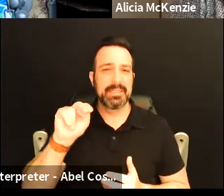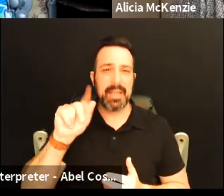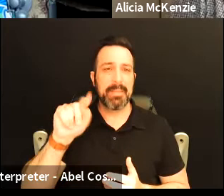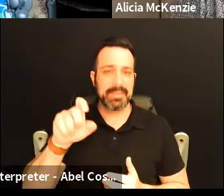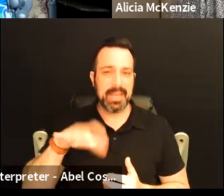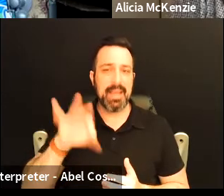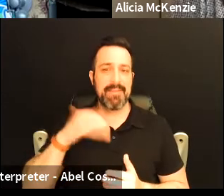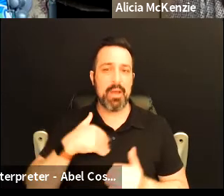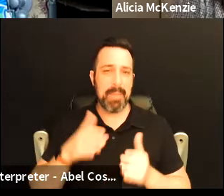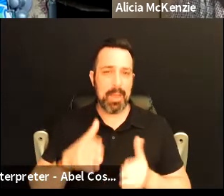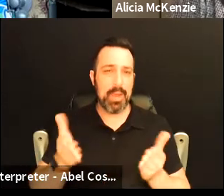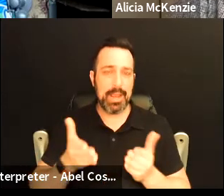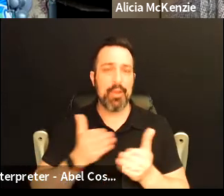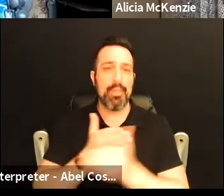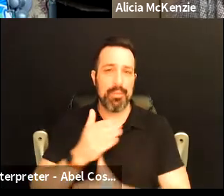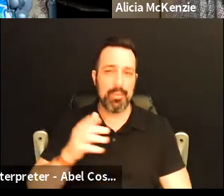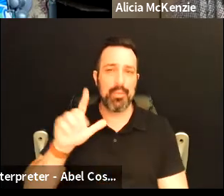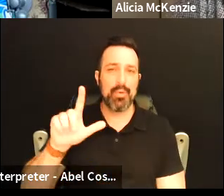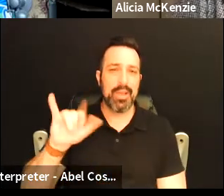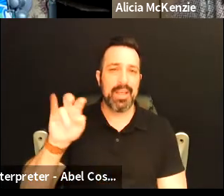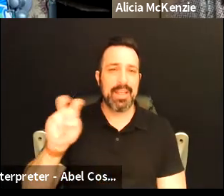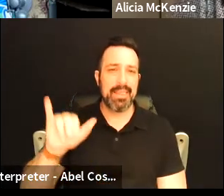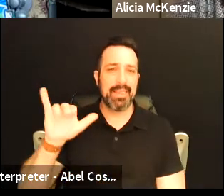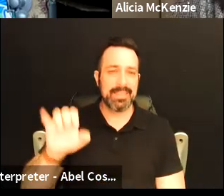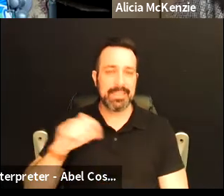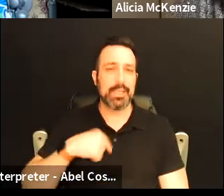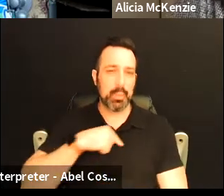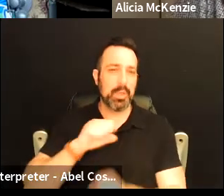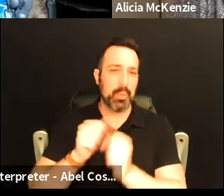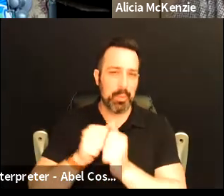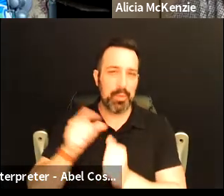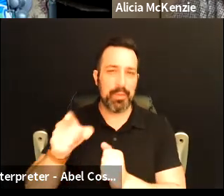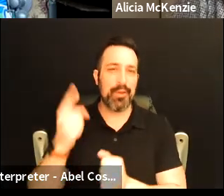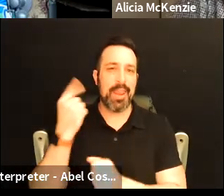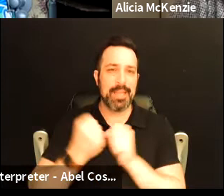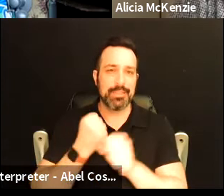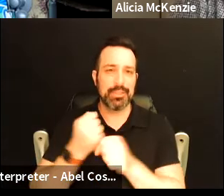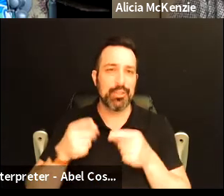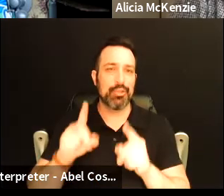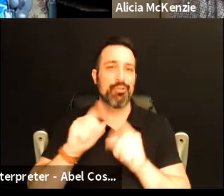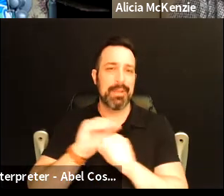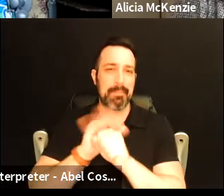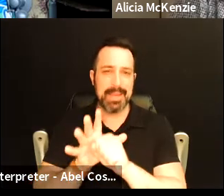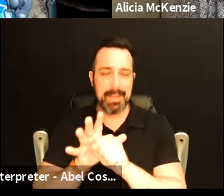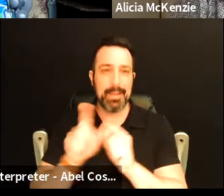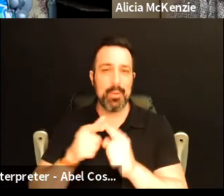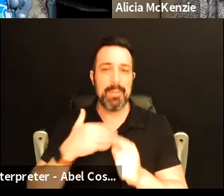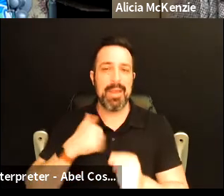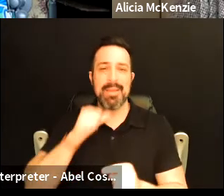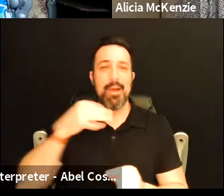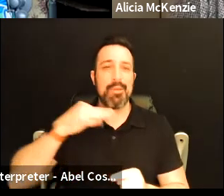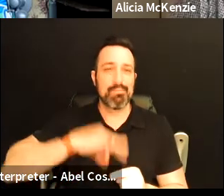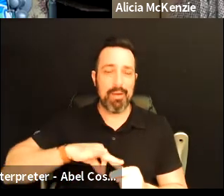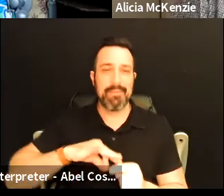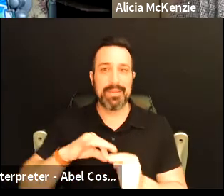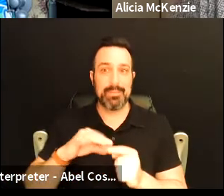found my way here through Lizzie. We worked with her last year during the pandemic when that when my nonprofit was kind of